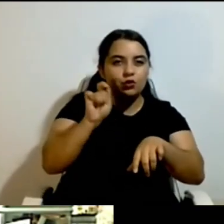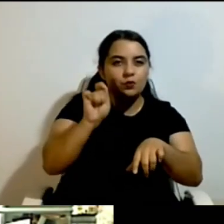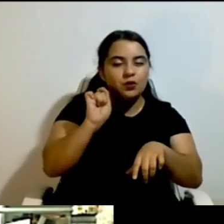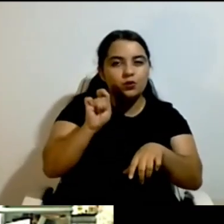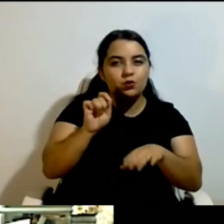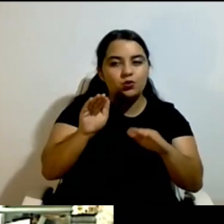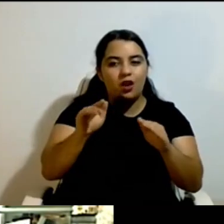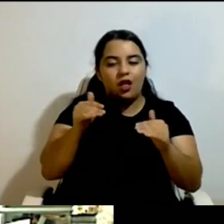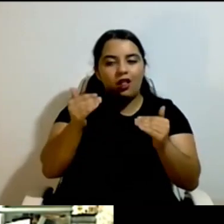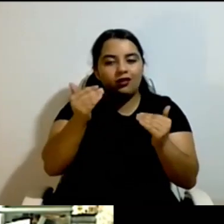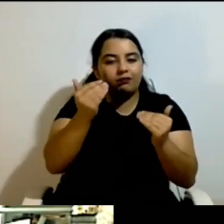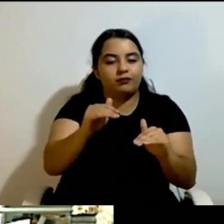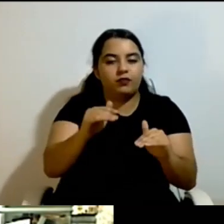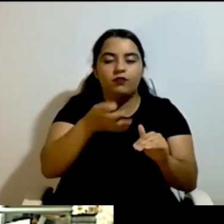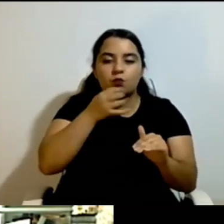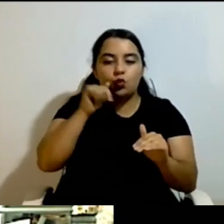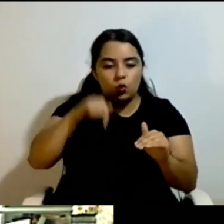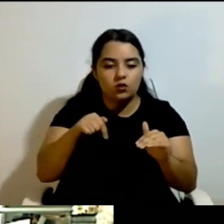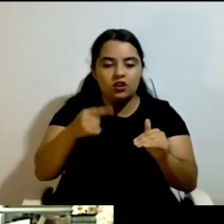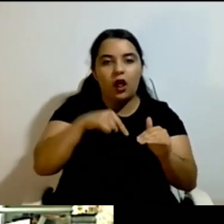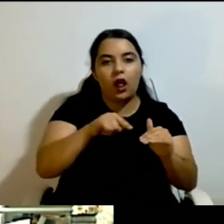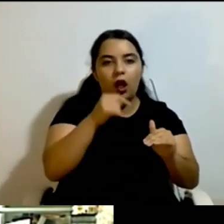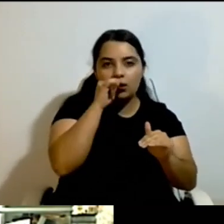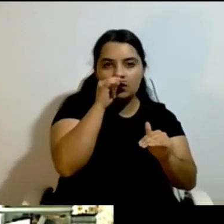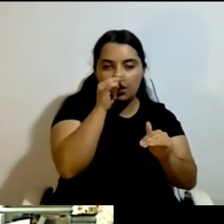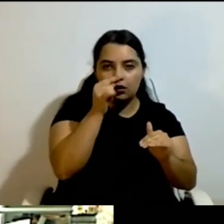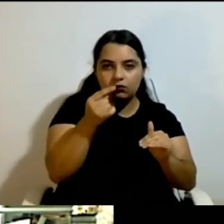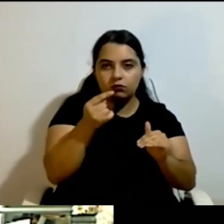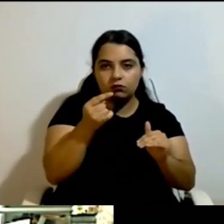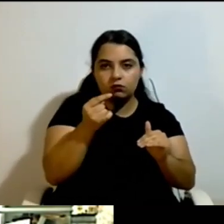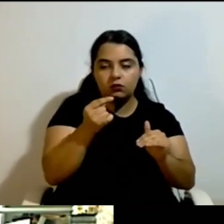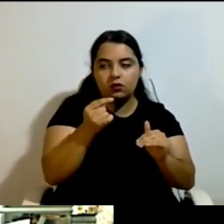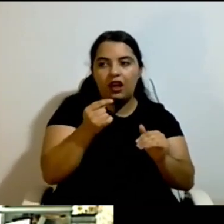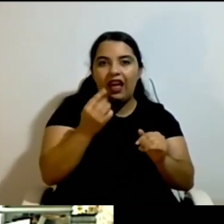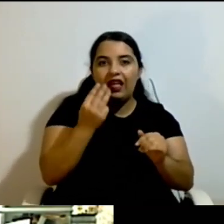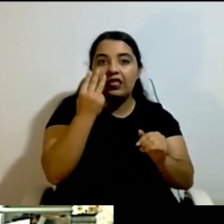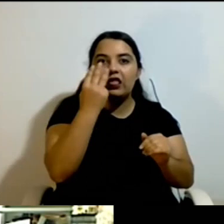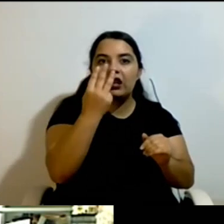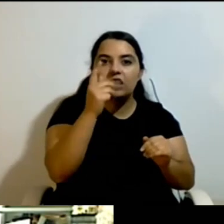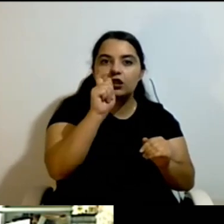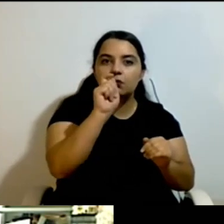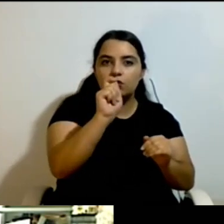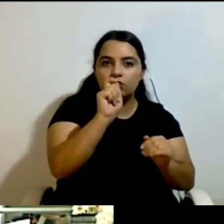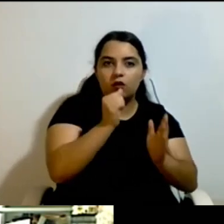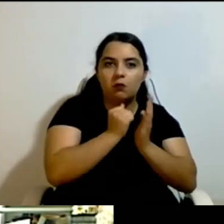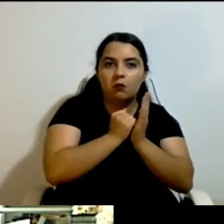It's actually like that, that you get three minutes for support for going to the toilet.